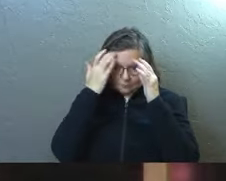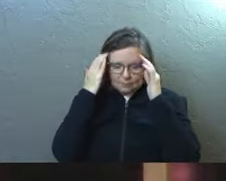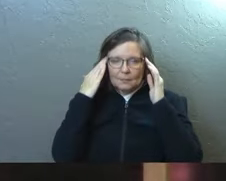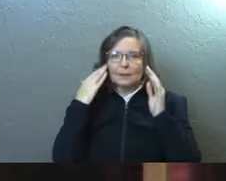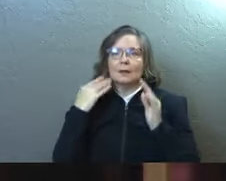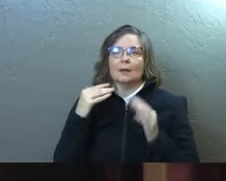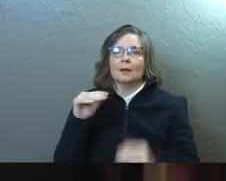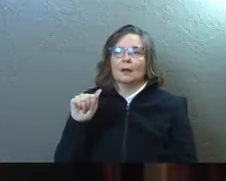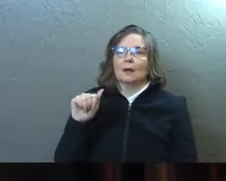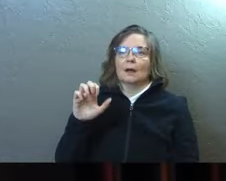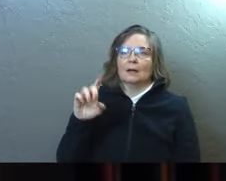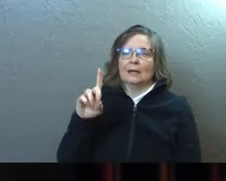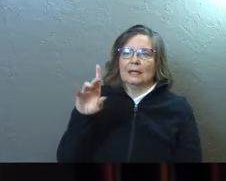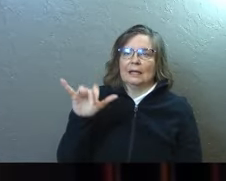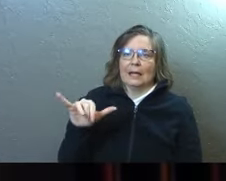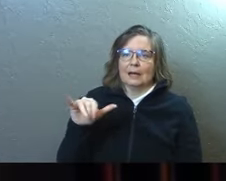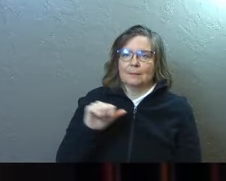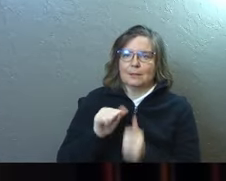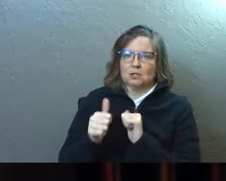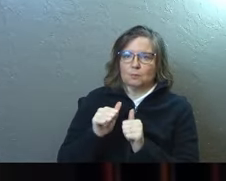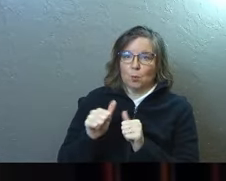Academy sports here in town, home.